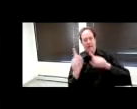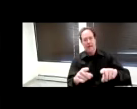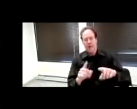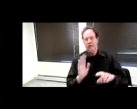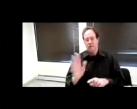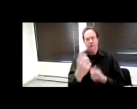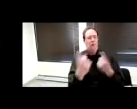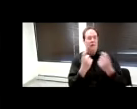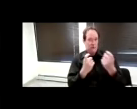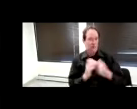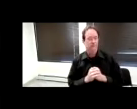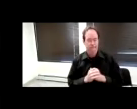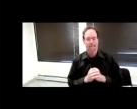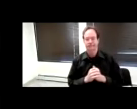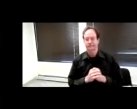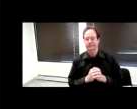your questions.